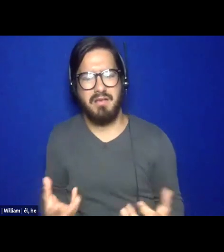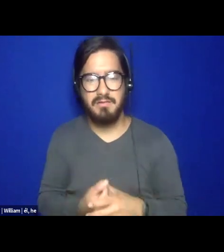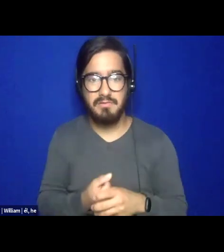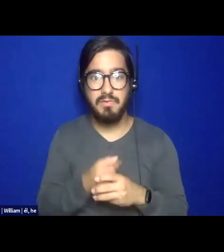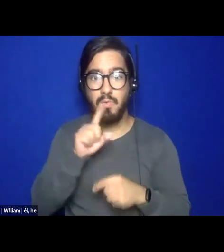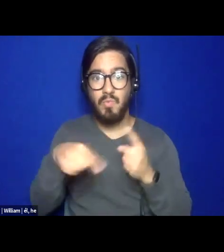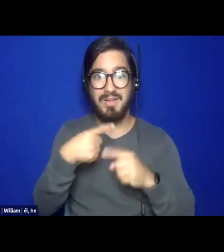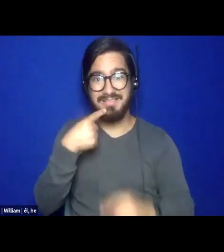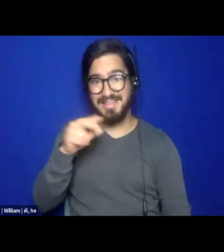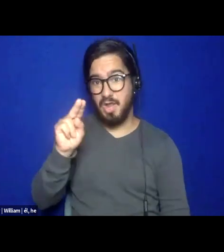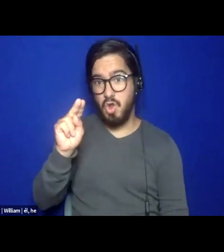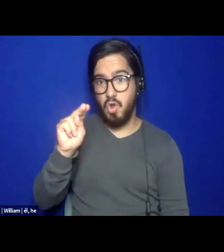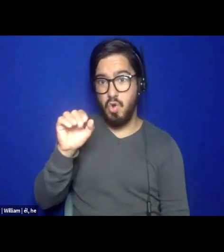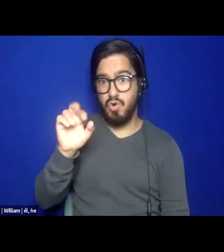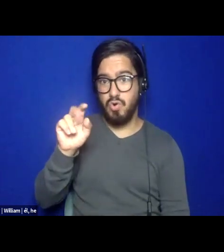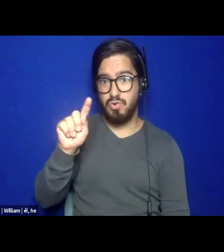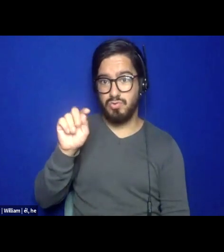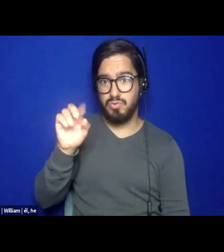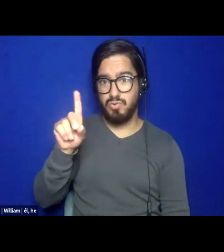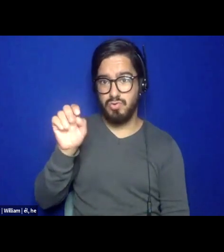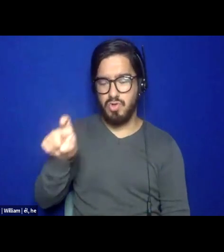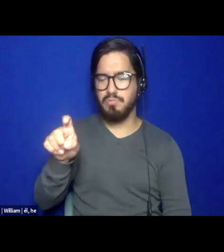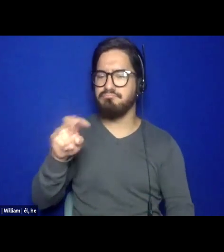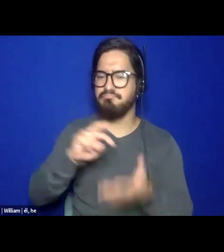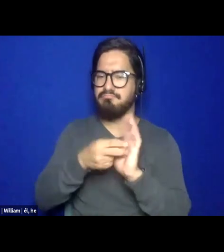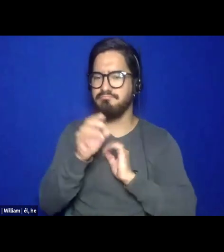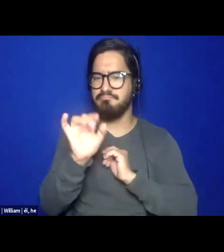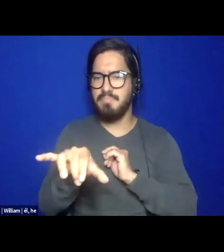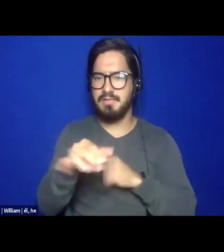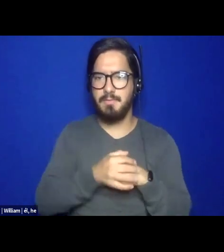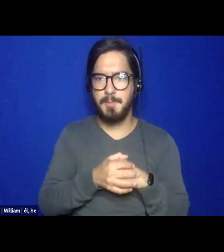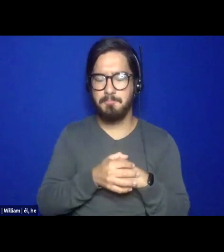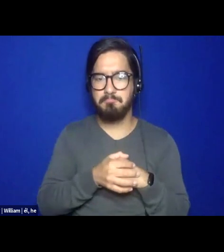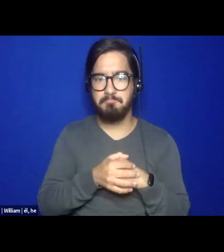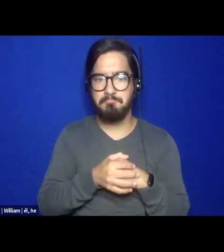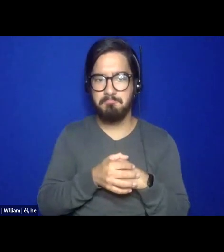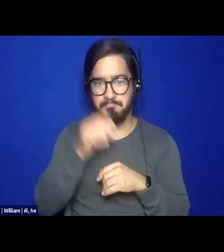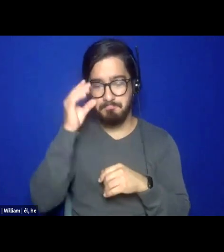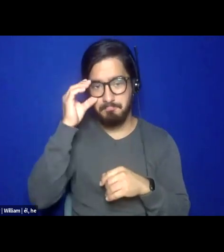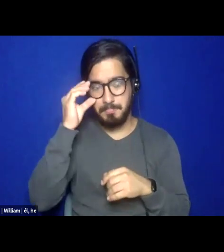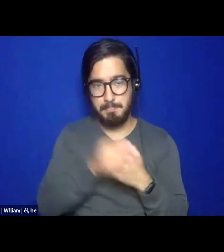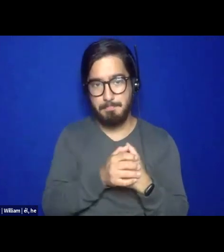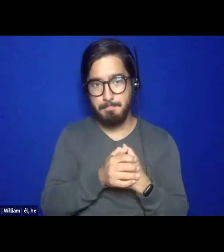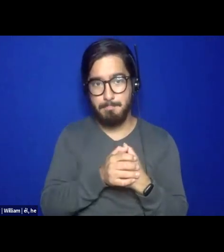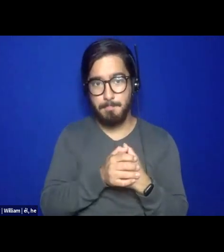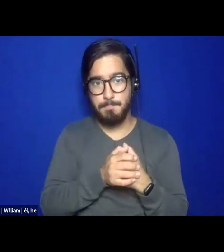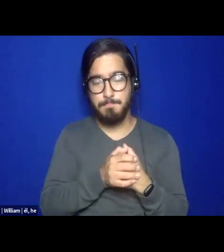from. Um, I am not afraid as, uh,